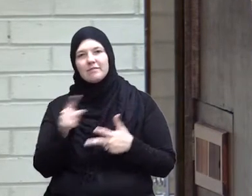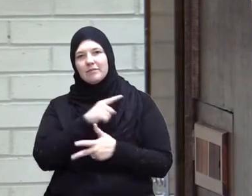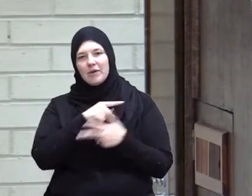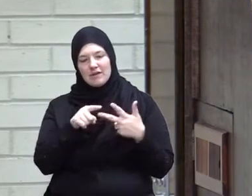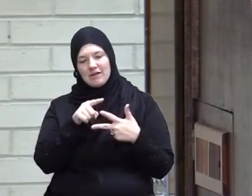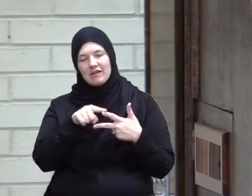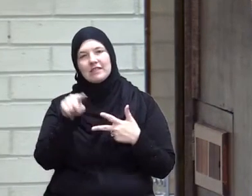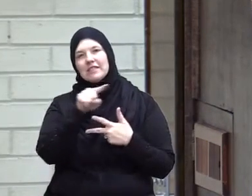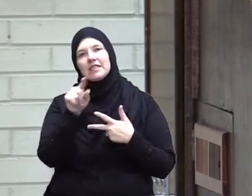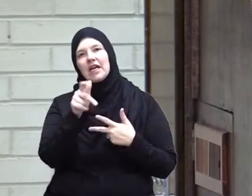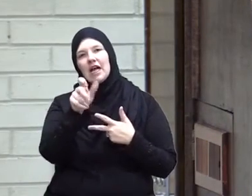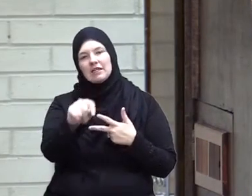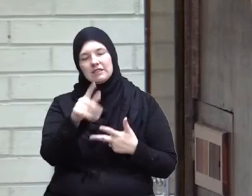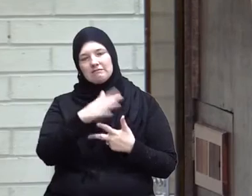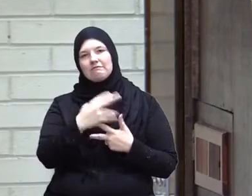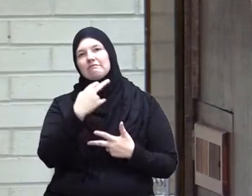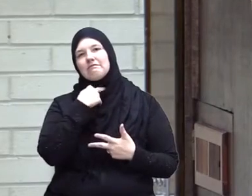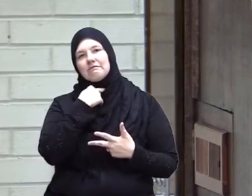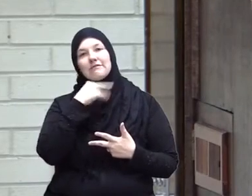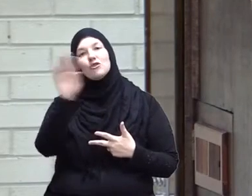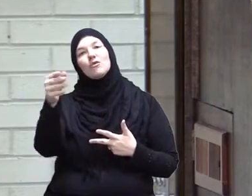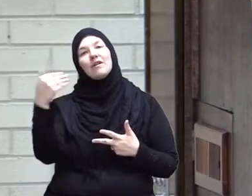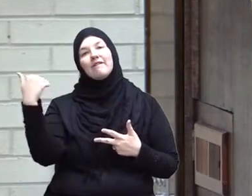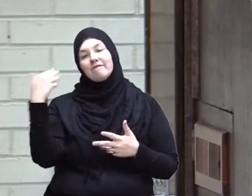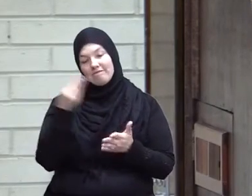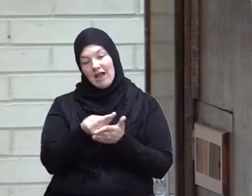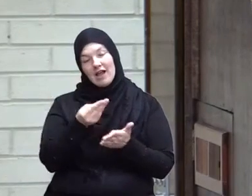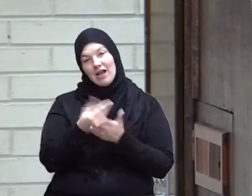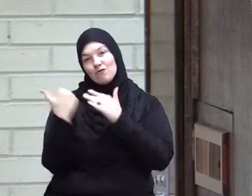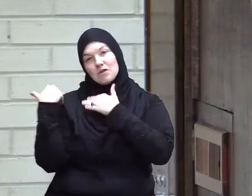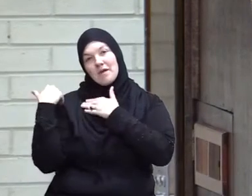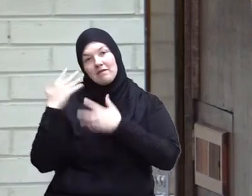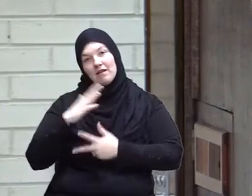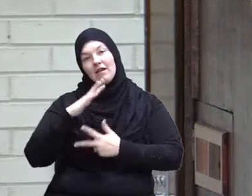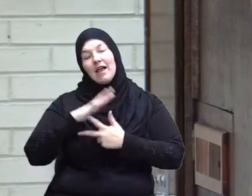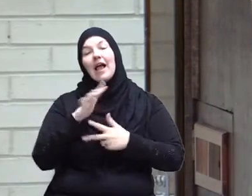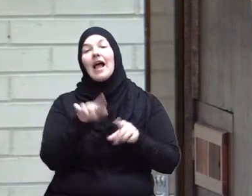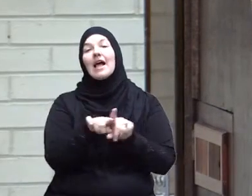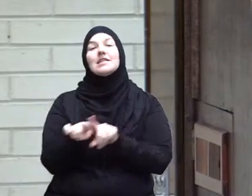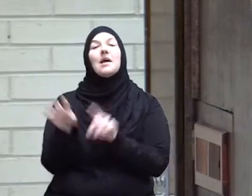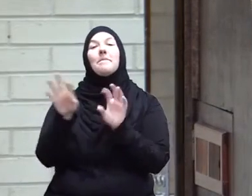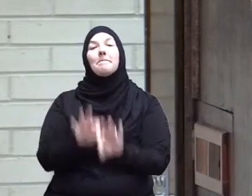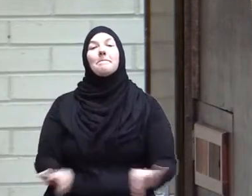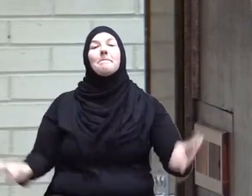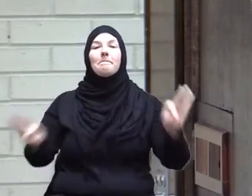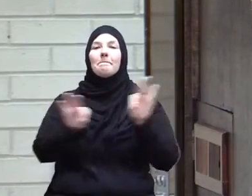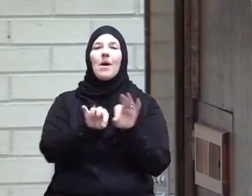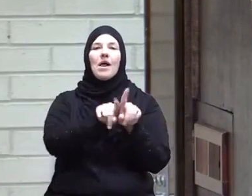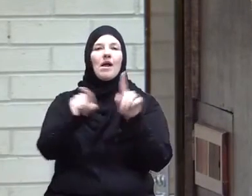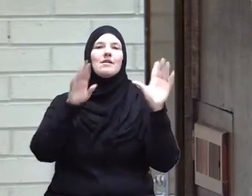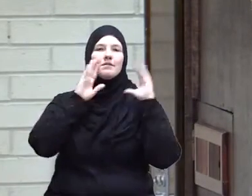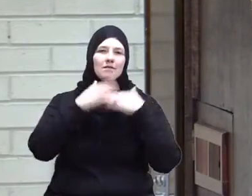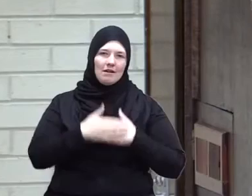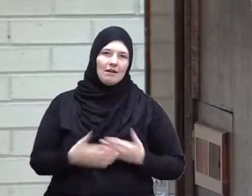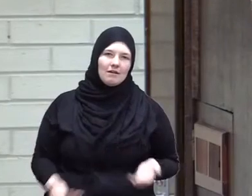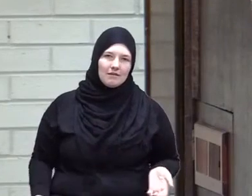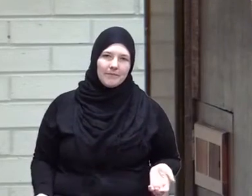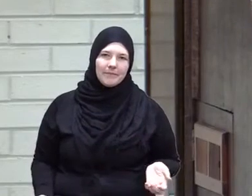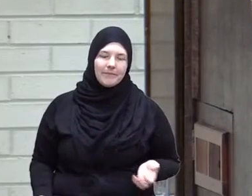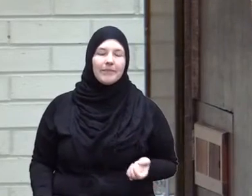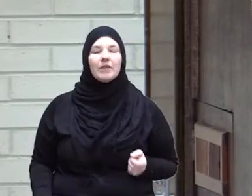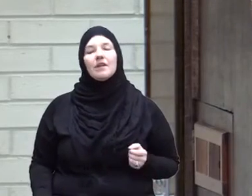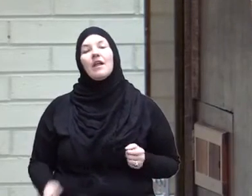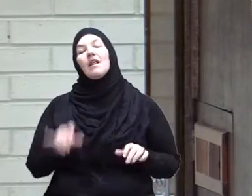couched in the middle your financial responsibility is as important as your salah and